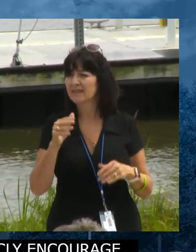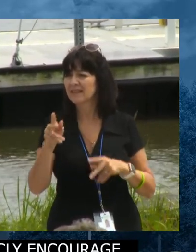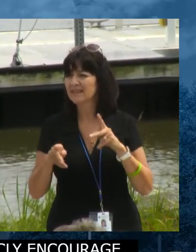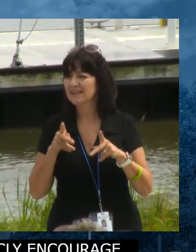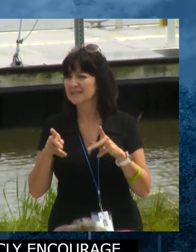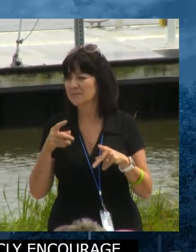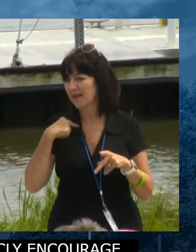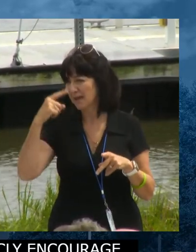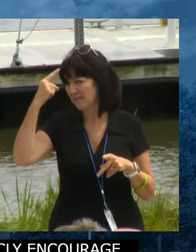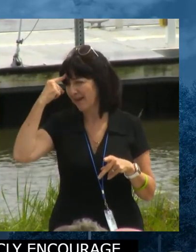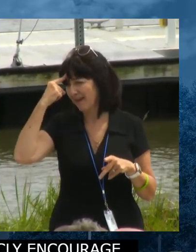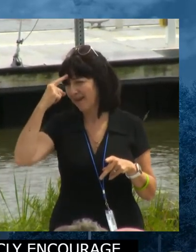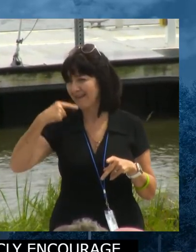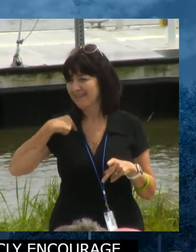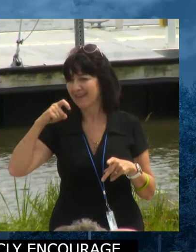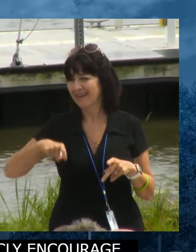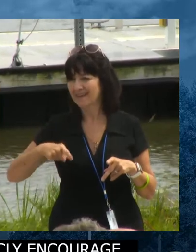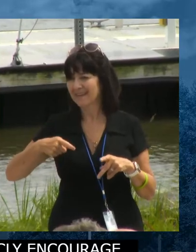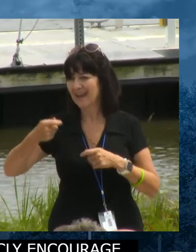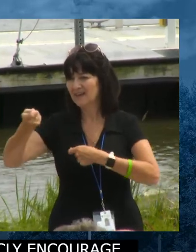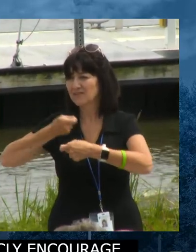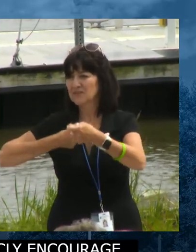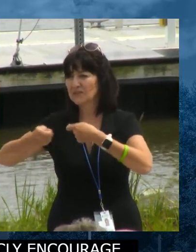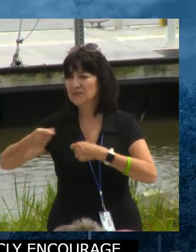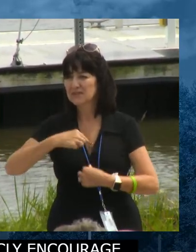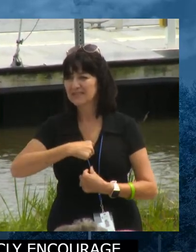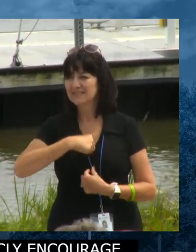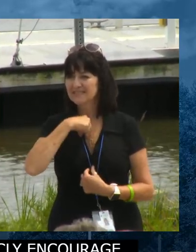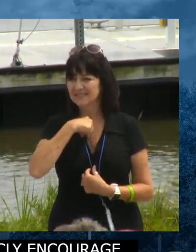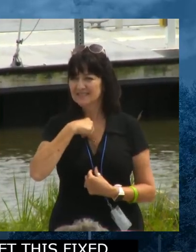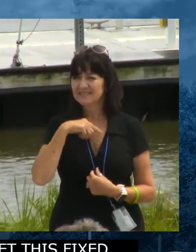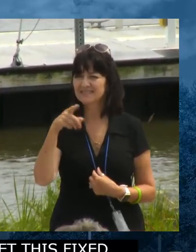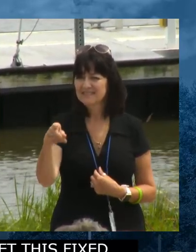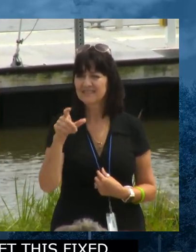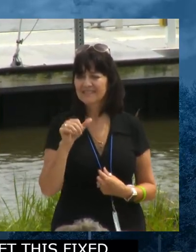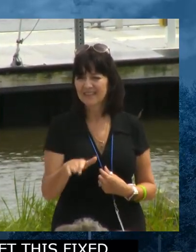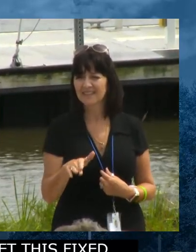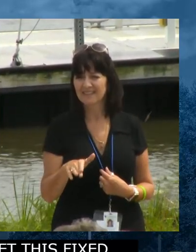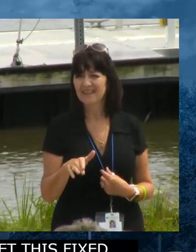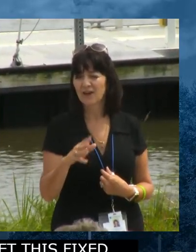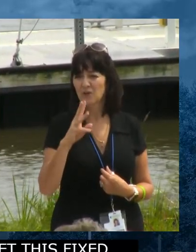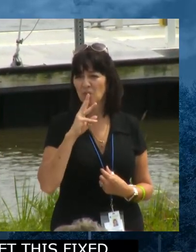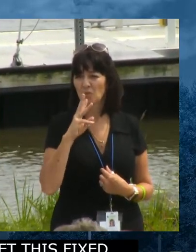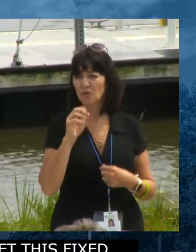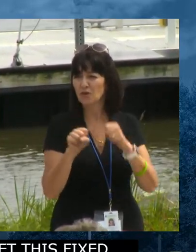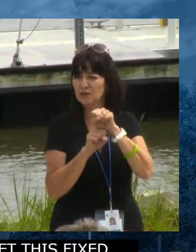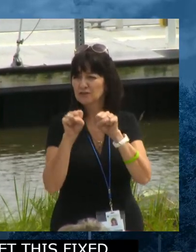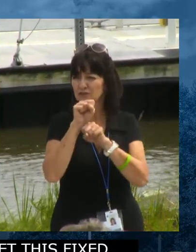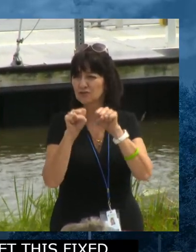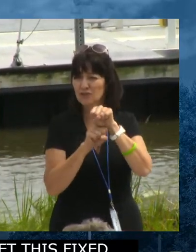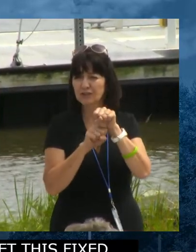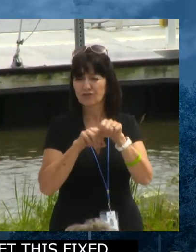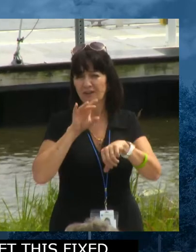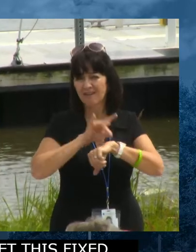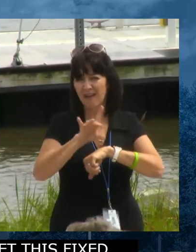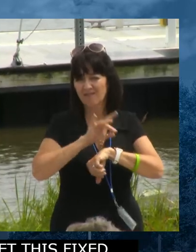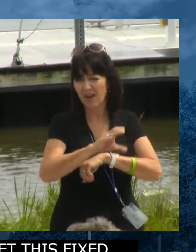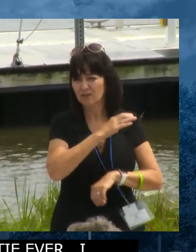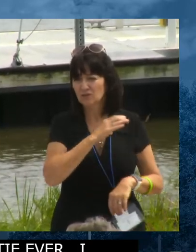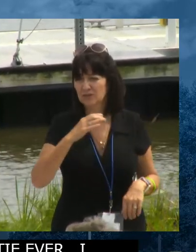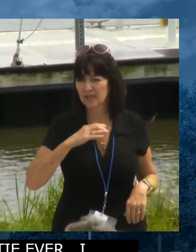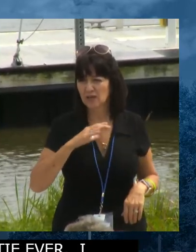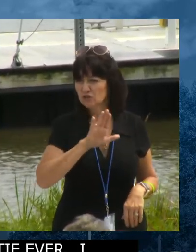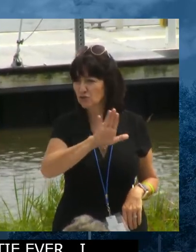ties. That's the best tie ever. But I'd like to thank the Water Infrastructure Advisory Council. These folks have done a fantastic